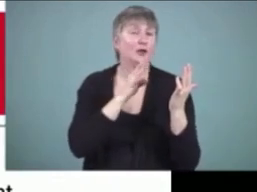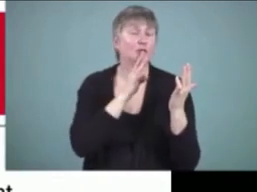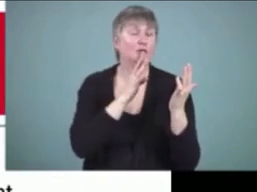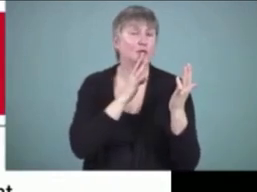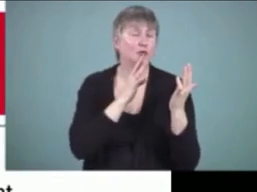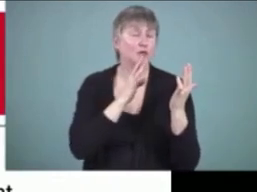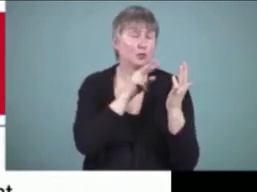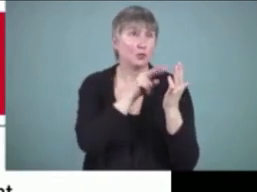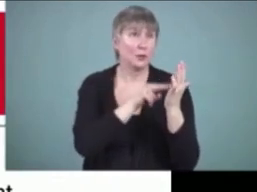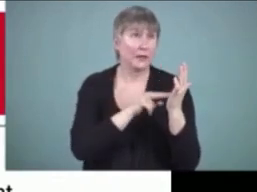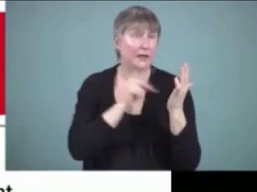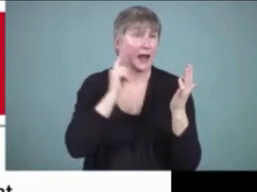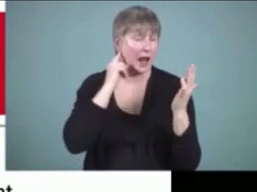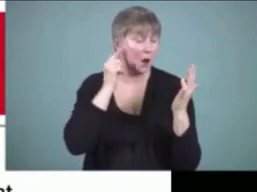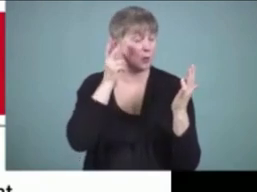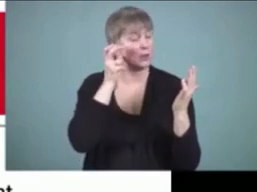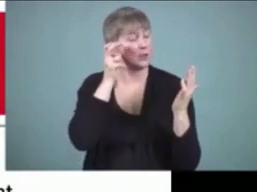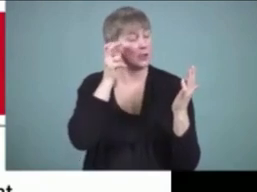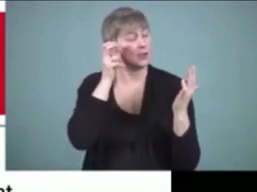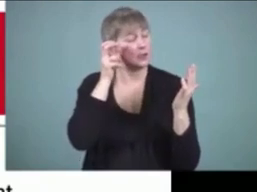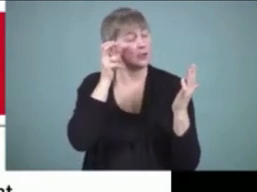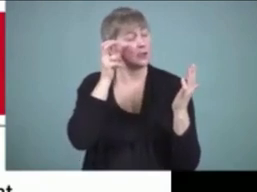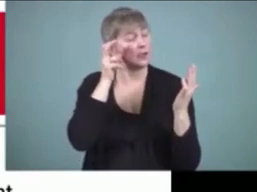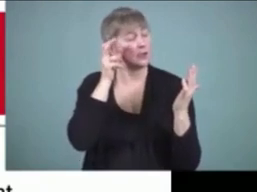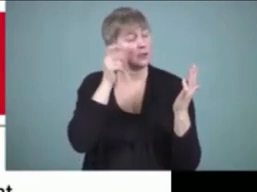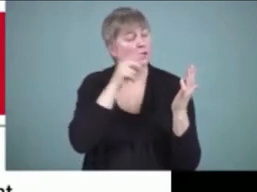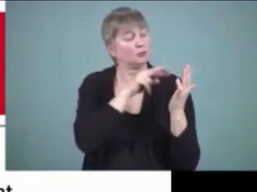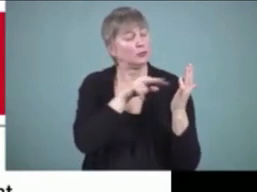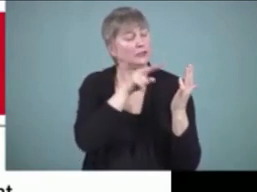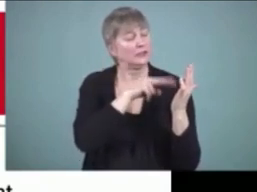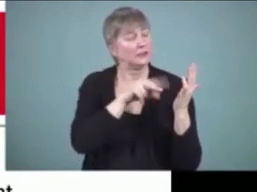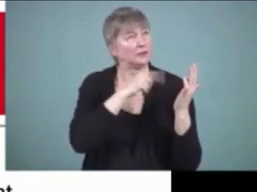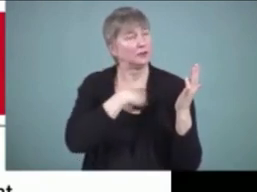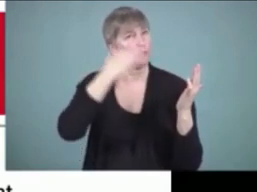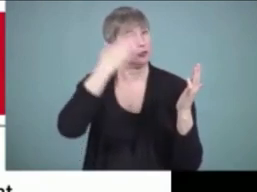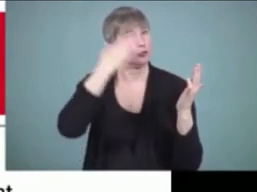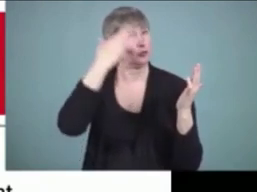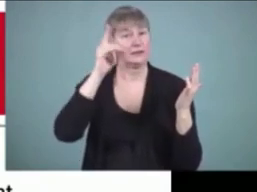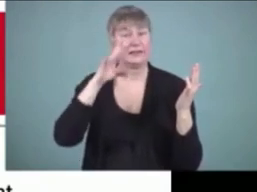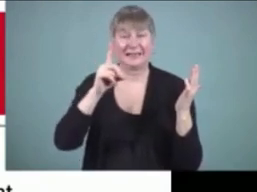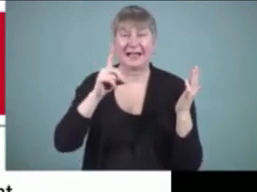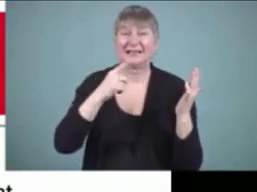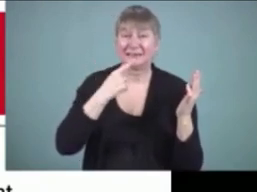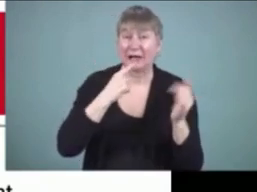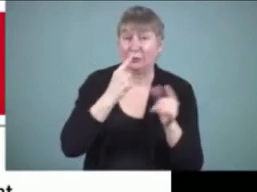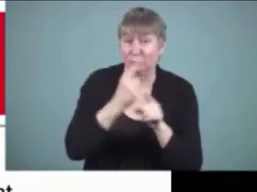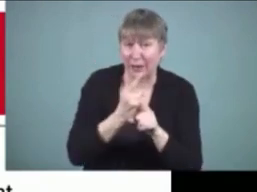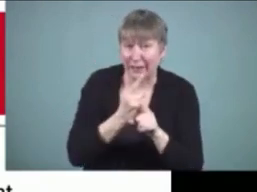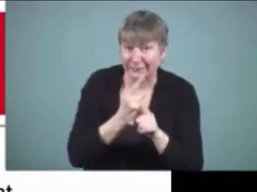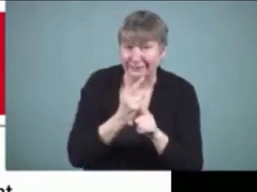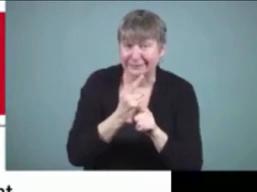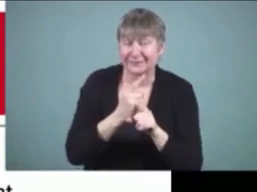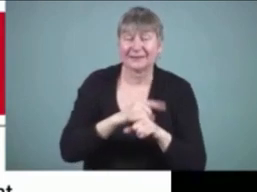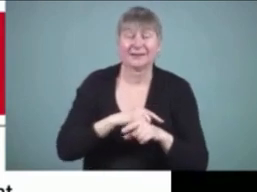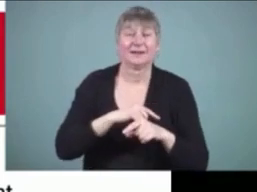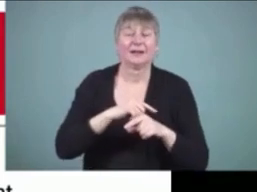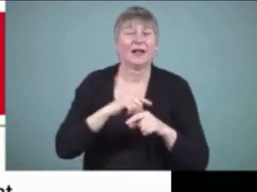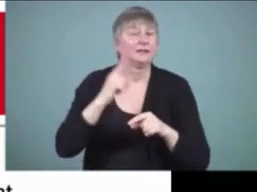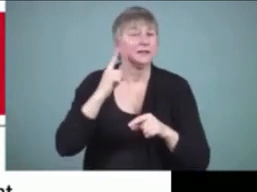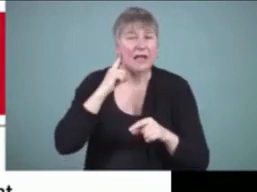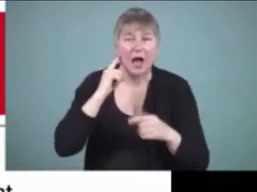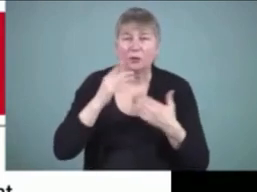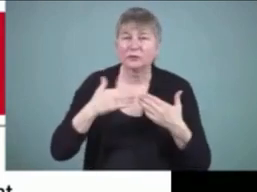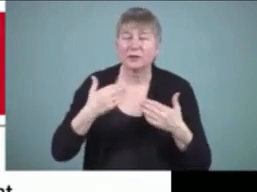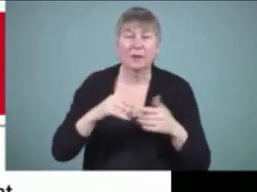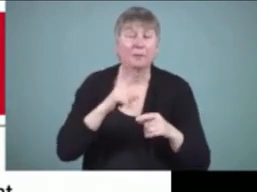yourself what you've written that's the way in which you read it to know whether you've said what you meant sounds so simple but